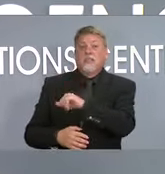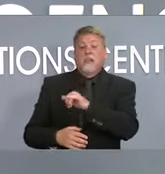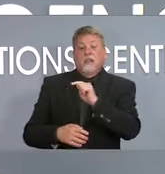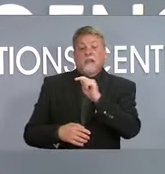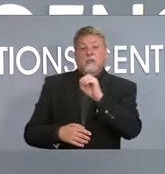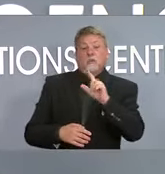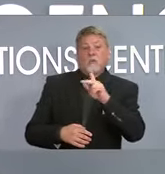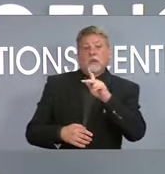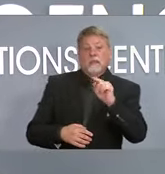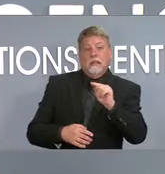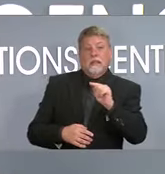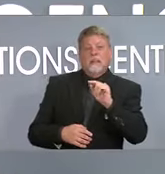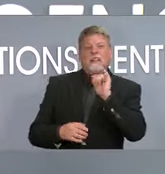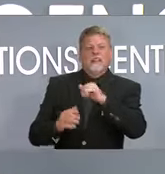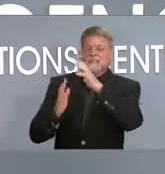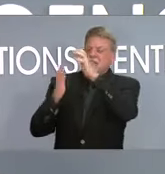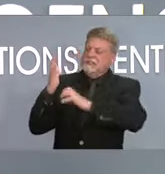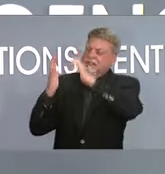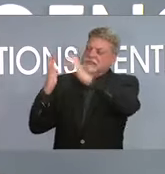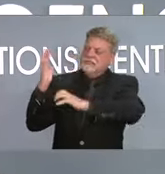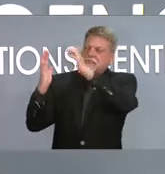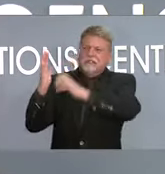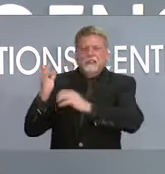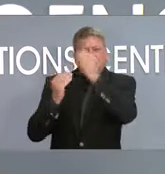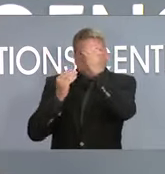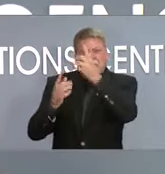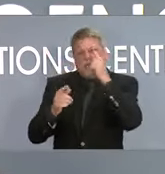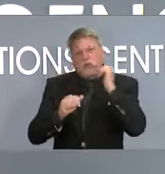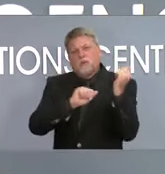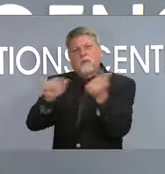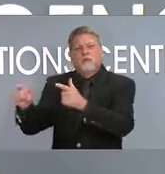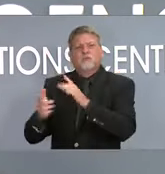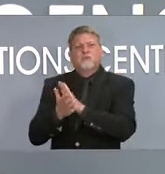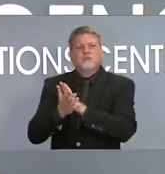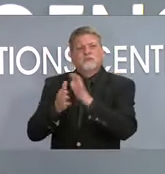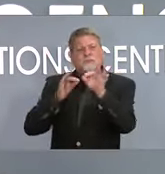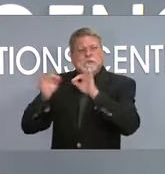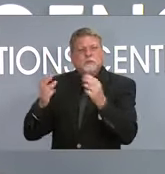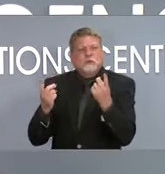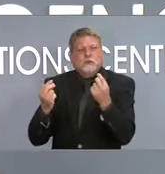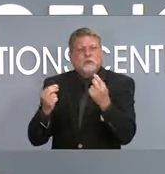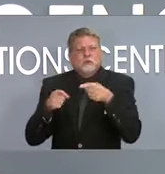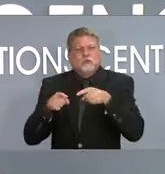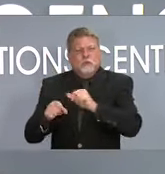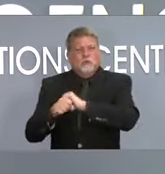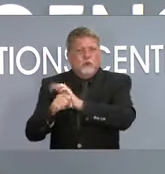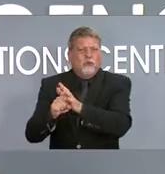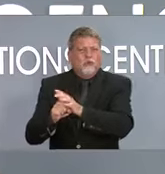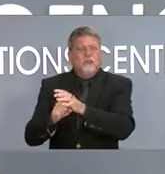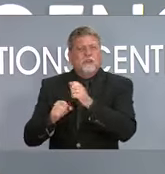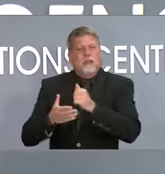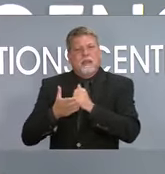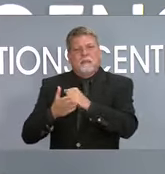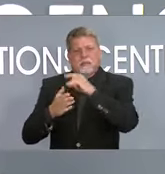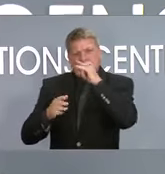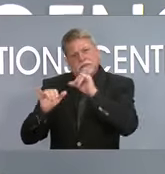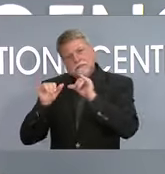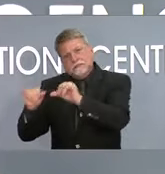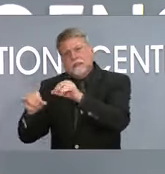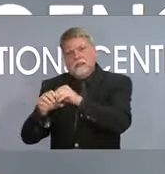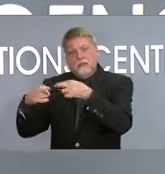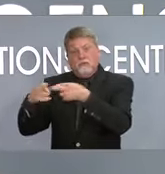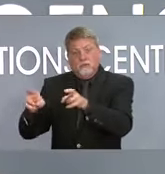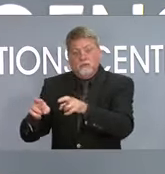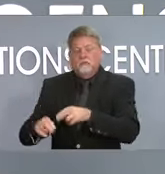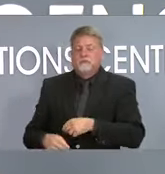incredibly important for the safety protection of our children and to make sure that they are in school safely. I would say vaccine is number